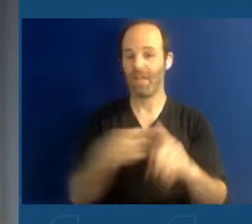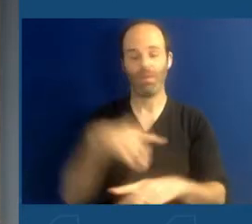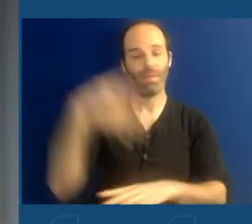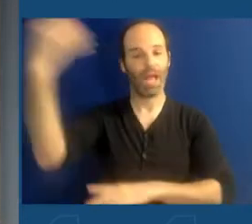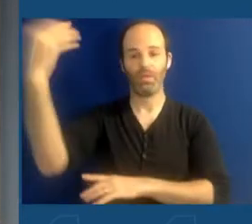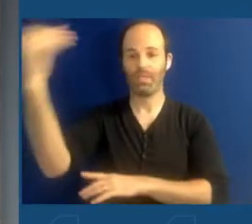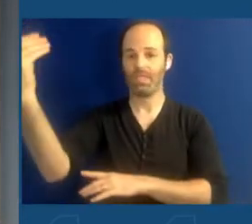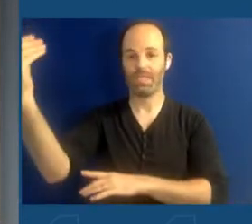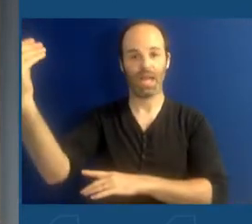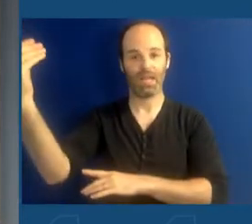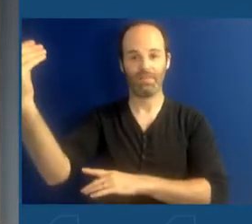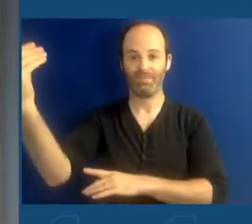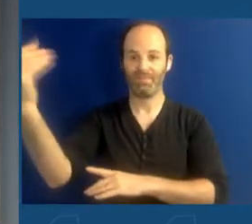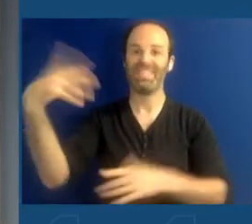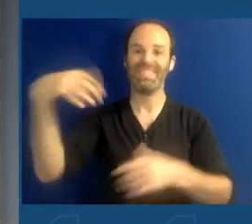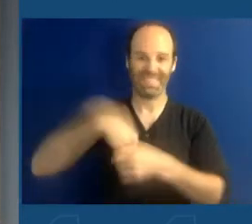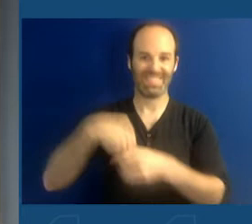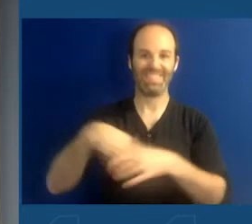It's from within.